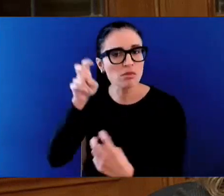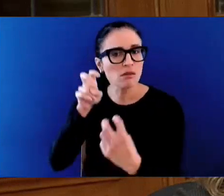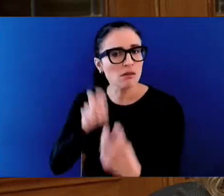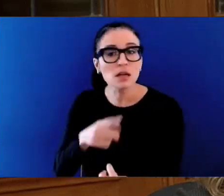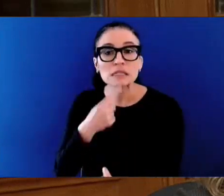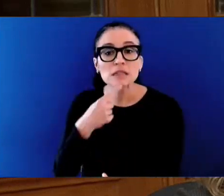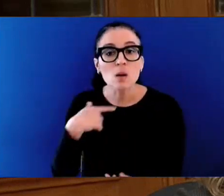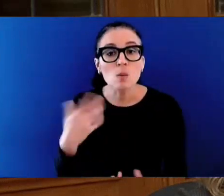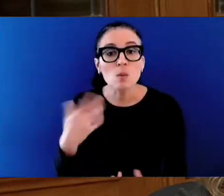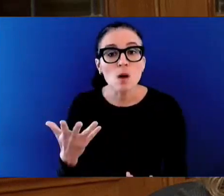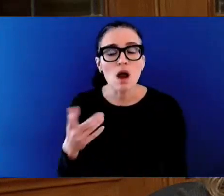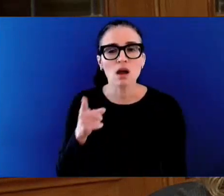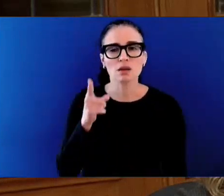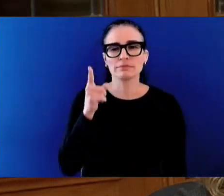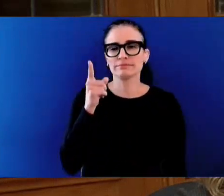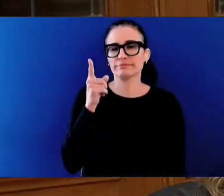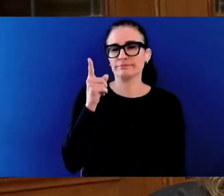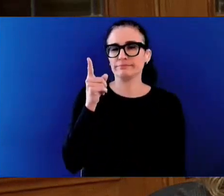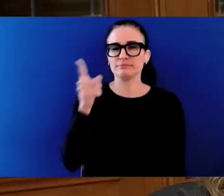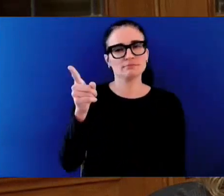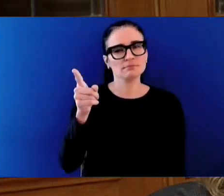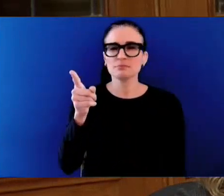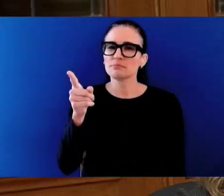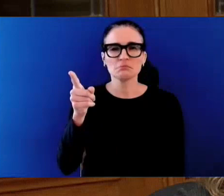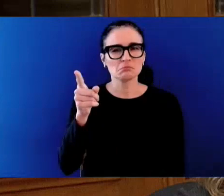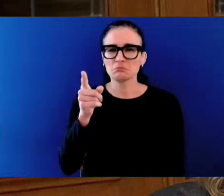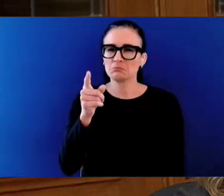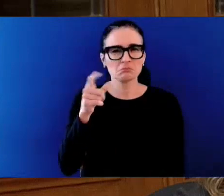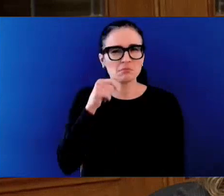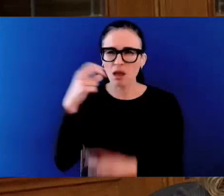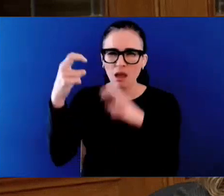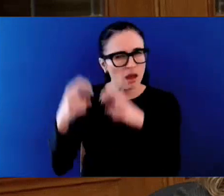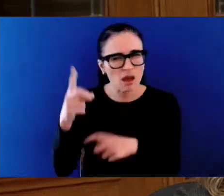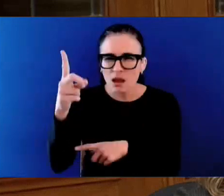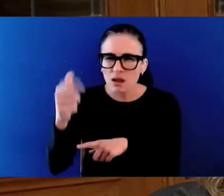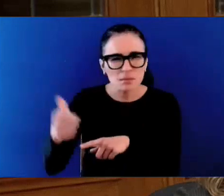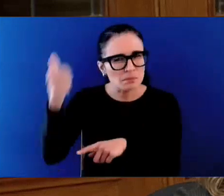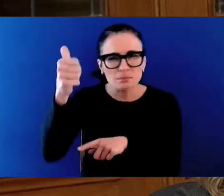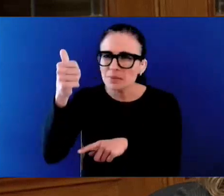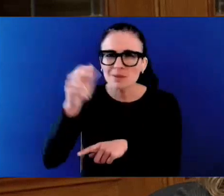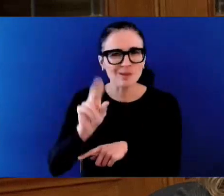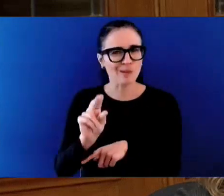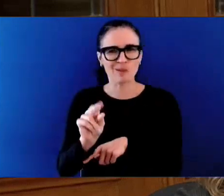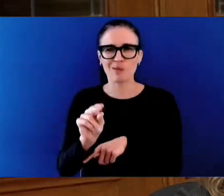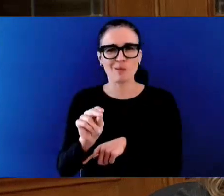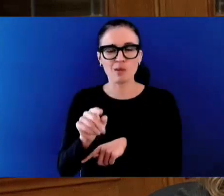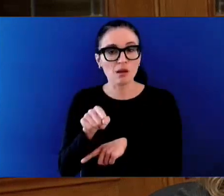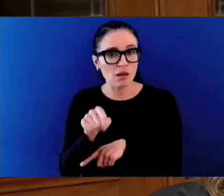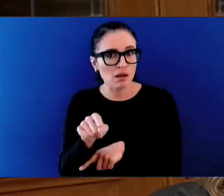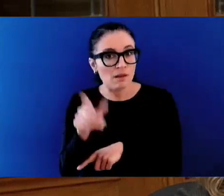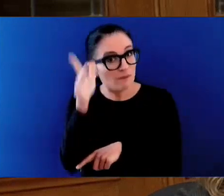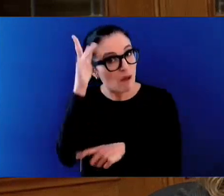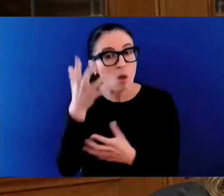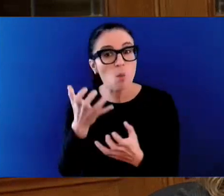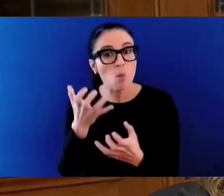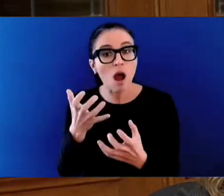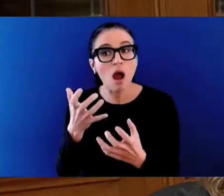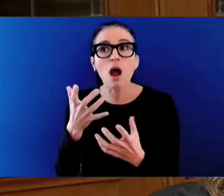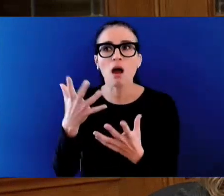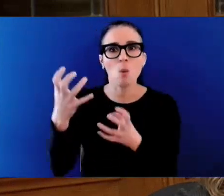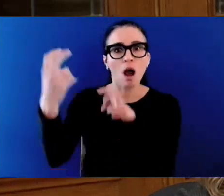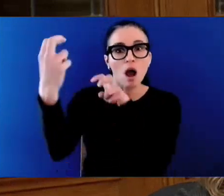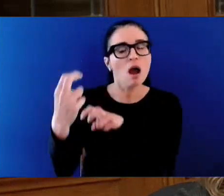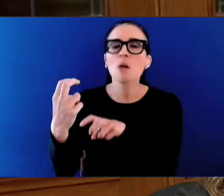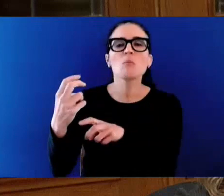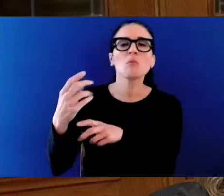take a meeting. Mr. Speaker, Conservatives are asking for compassion and common sense. Will this